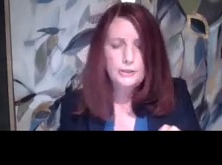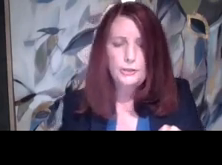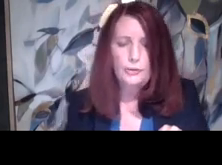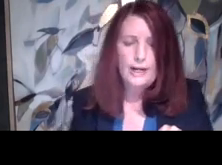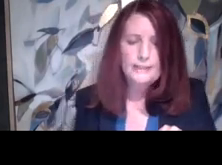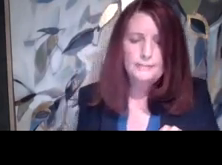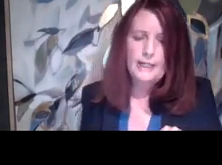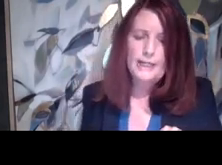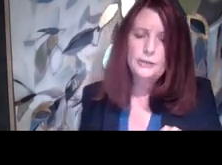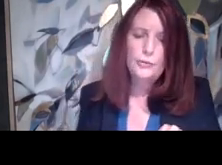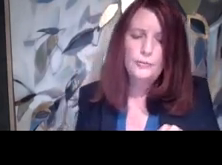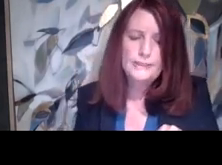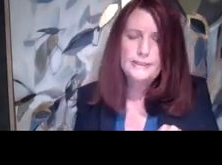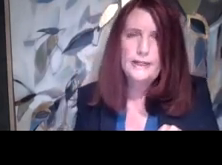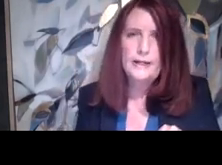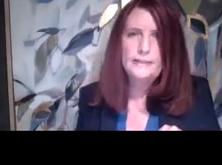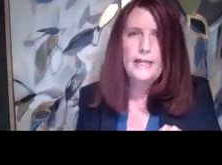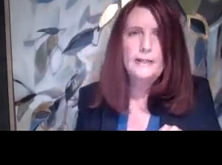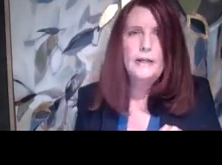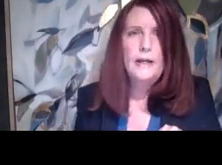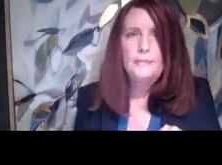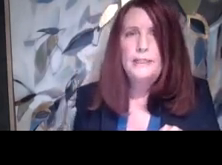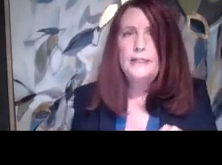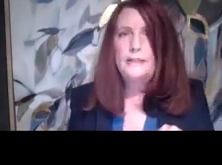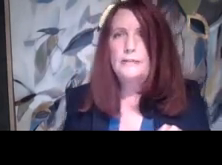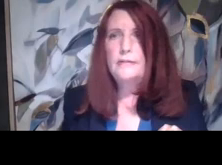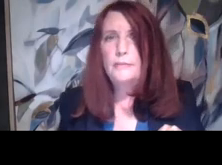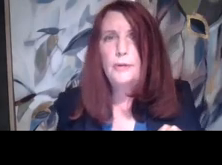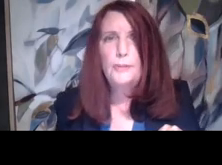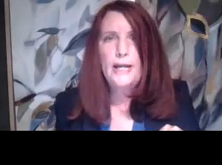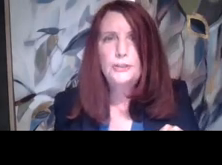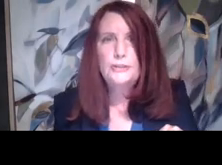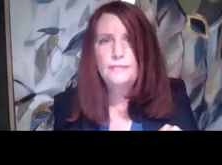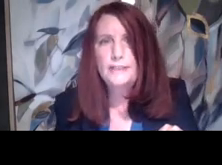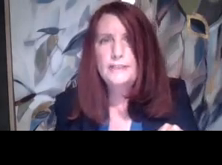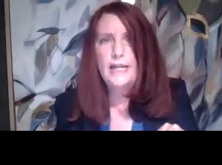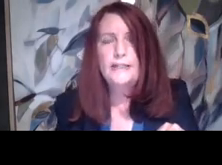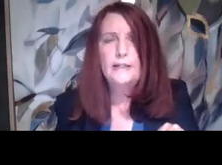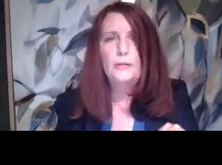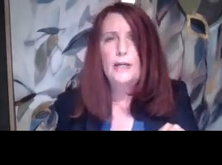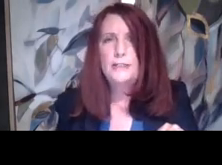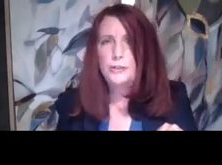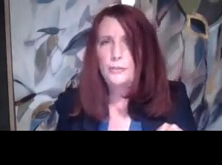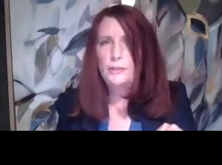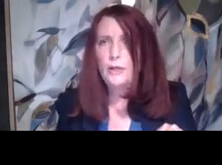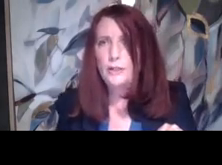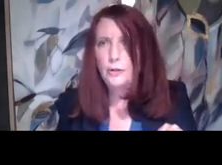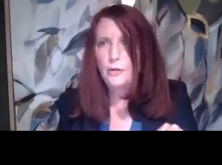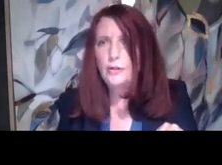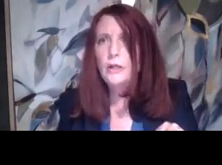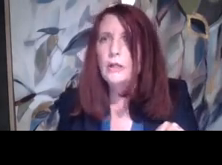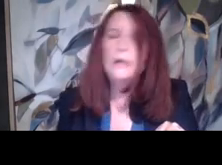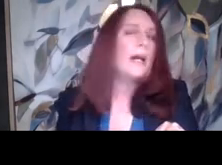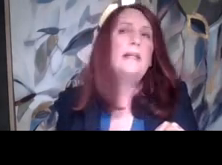responding to harassment, a school must, uh, take immediate and appropriate action to investigate and otherwise determine what